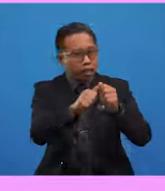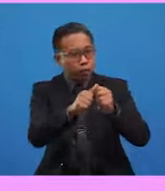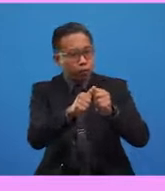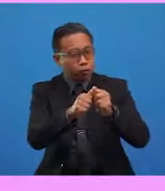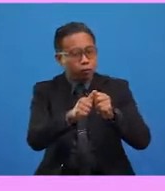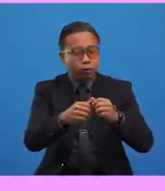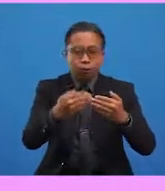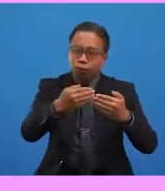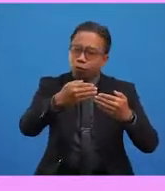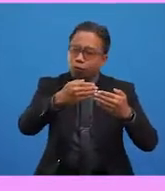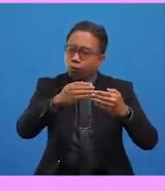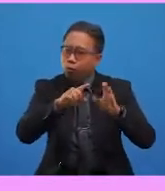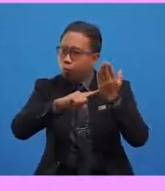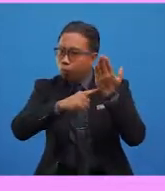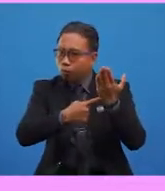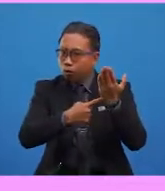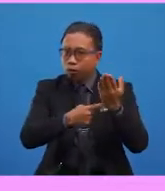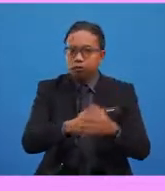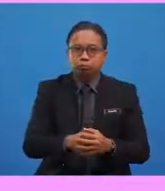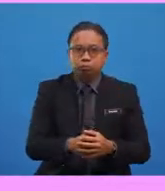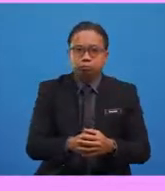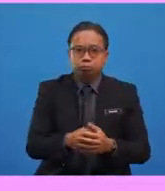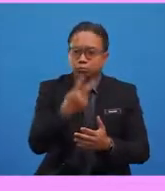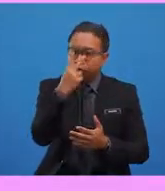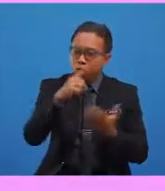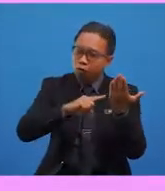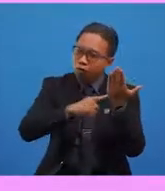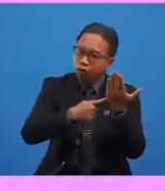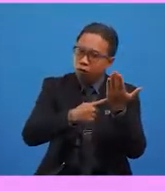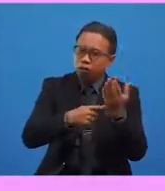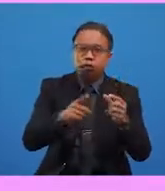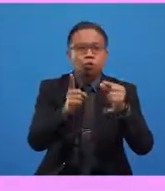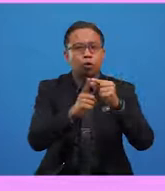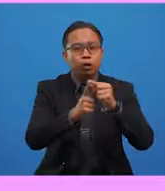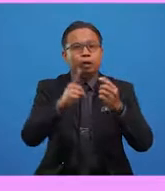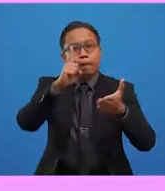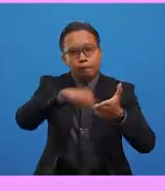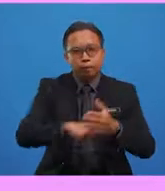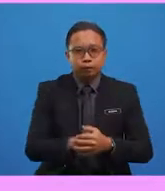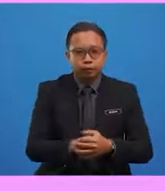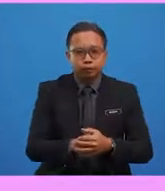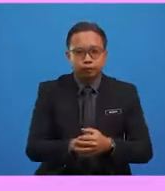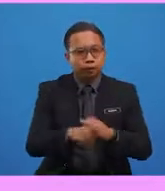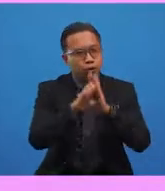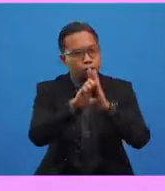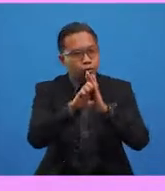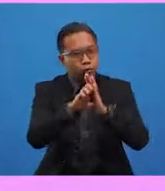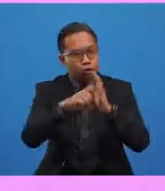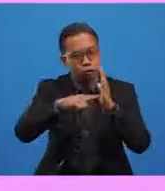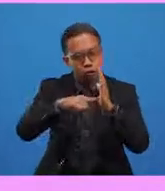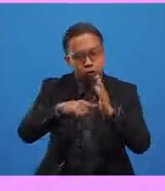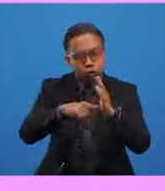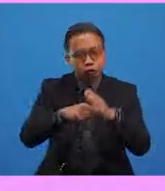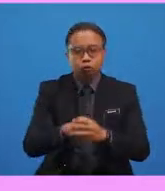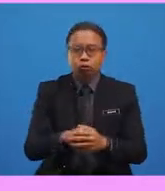the opening sound of the word and not on the first letter of the word. In the example shown earlier,